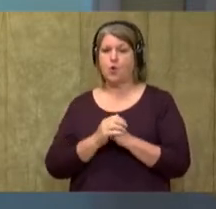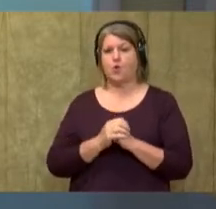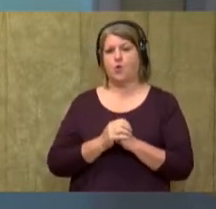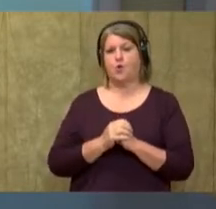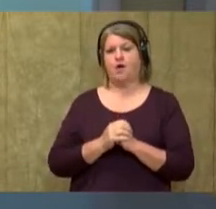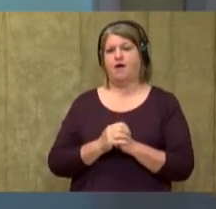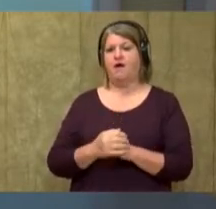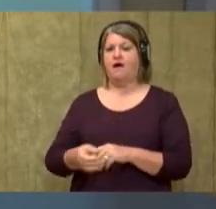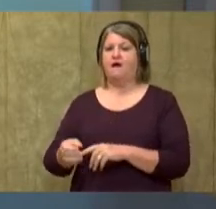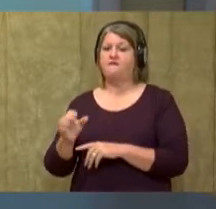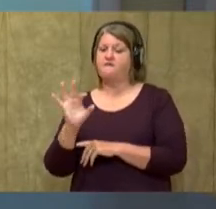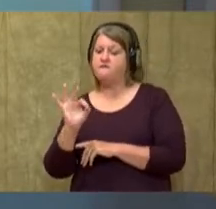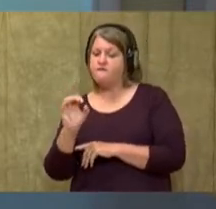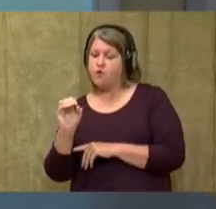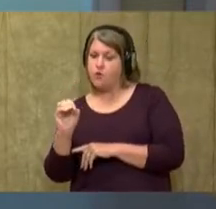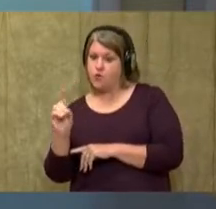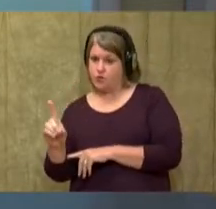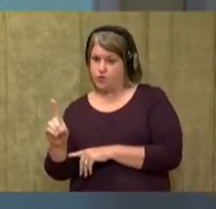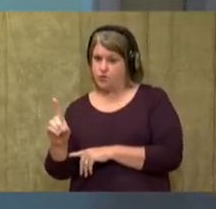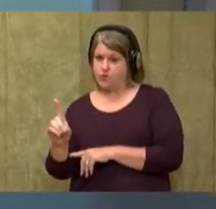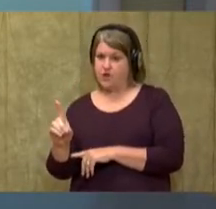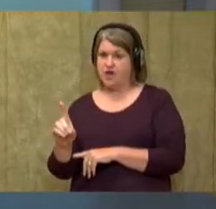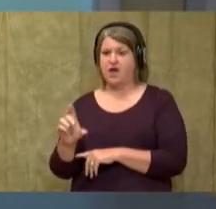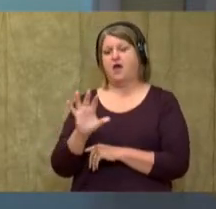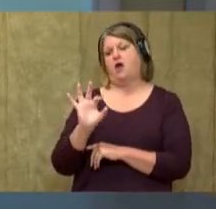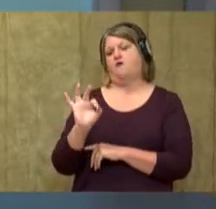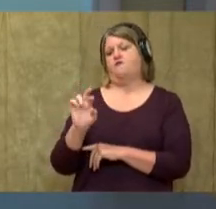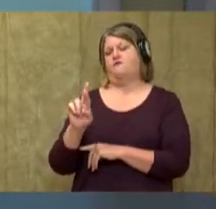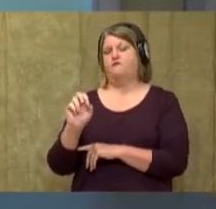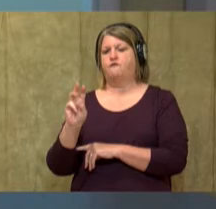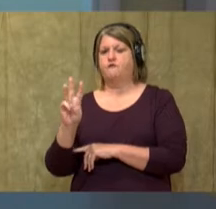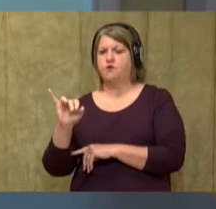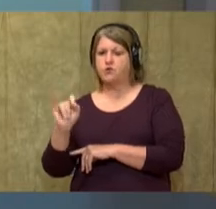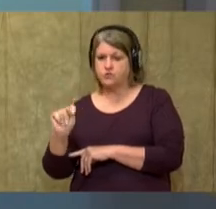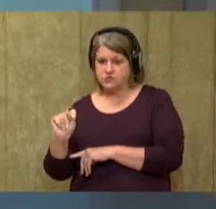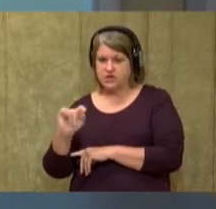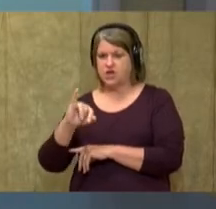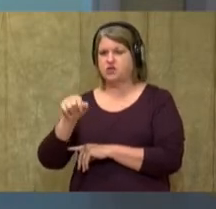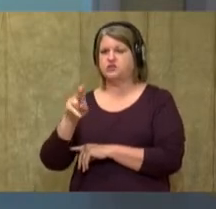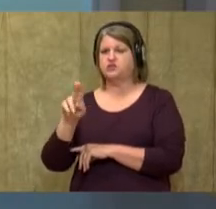Food. Fruit. Juice.